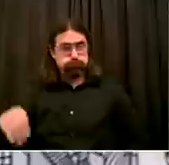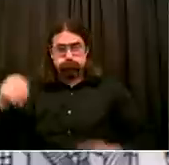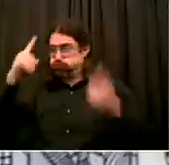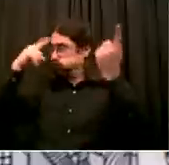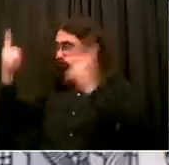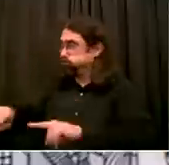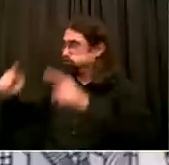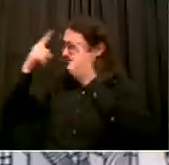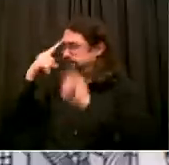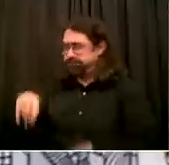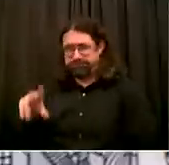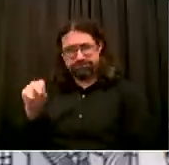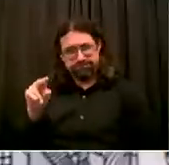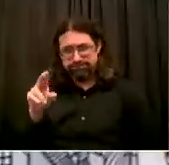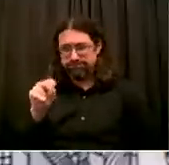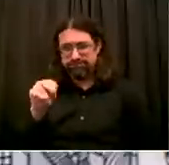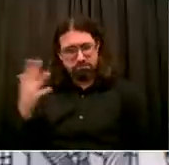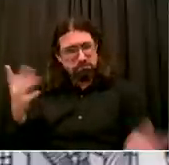Go ahead.